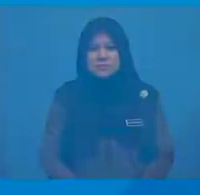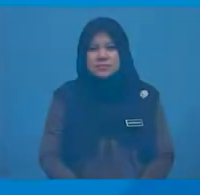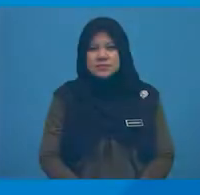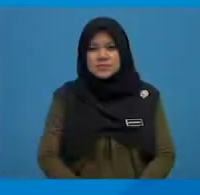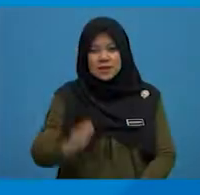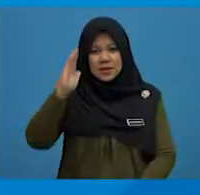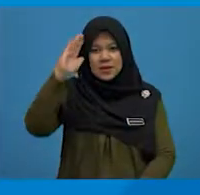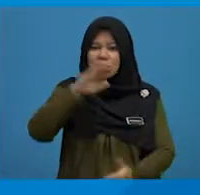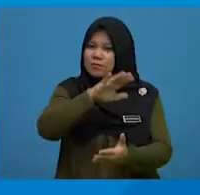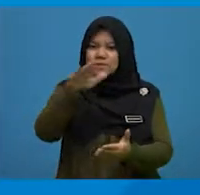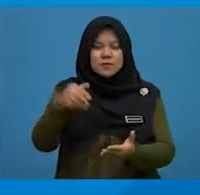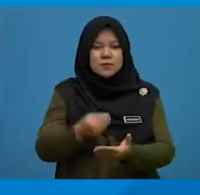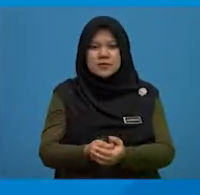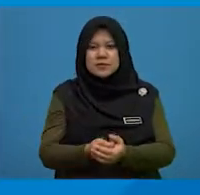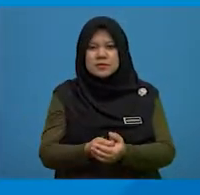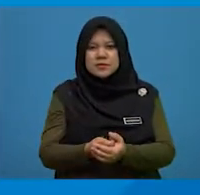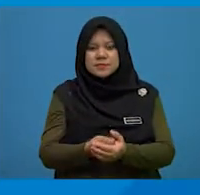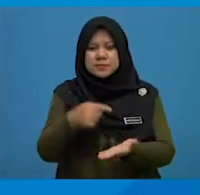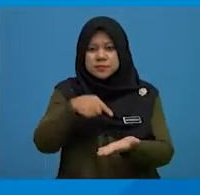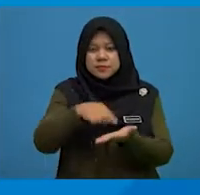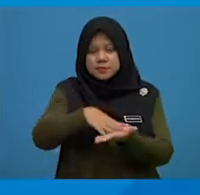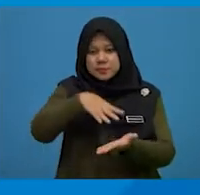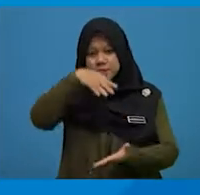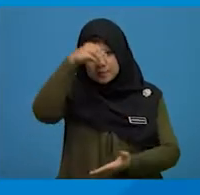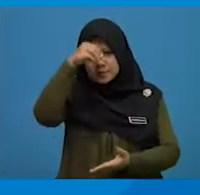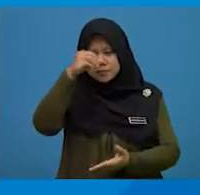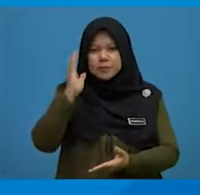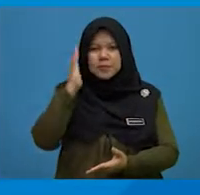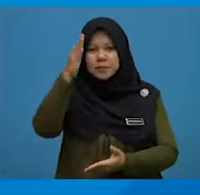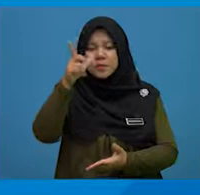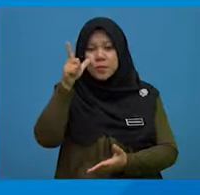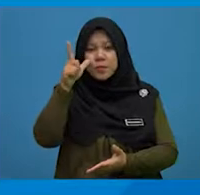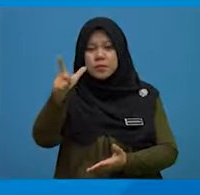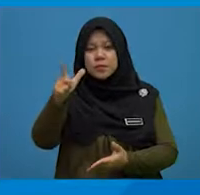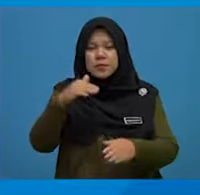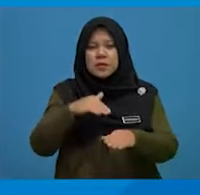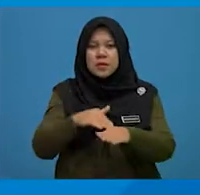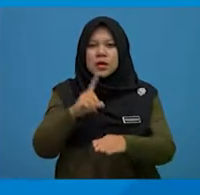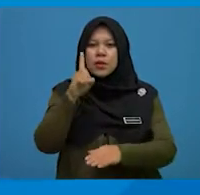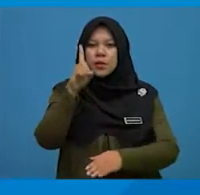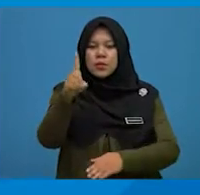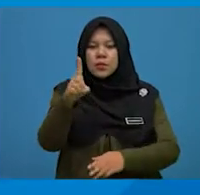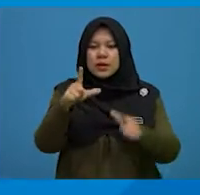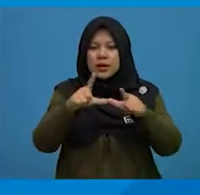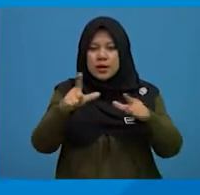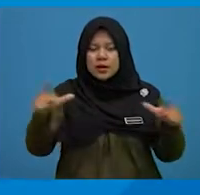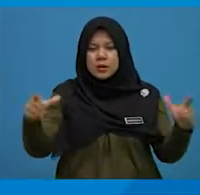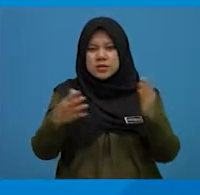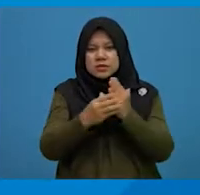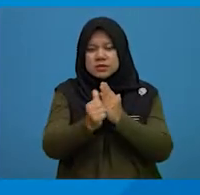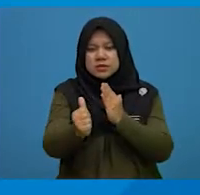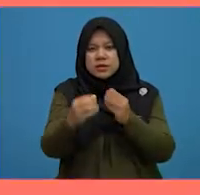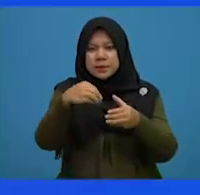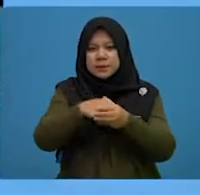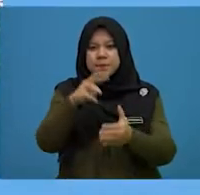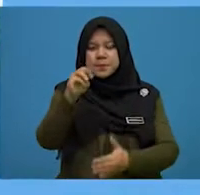Hello everyone. In this lesson, we will be looking at one of the language skills in